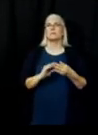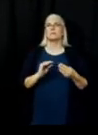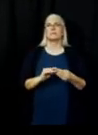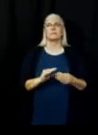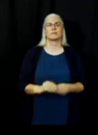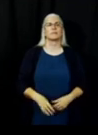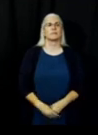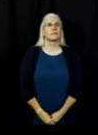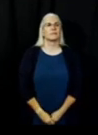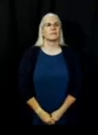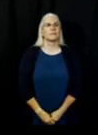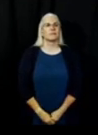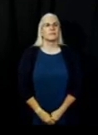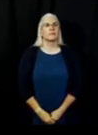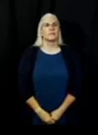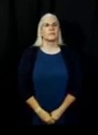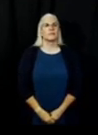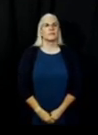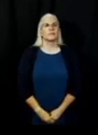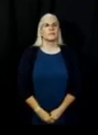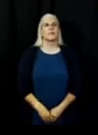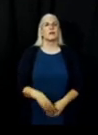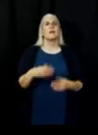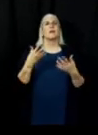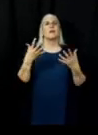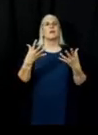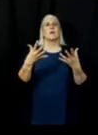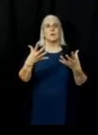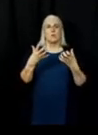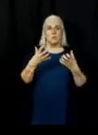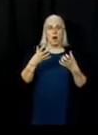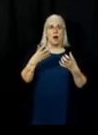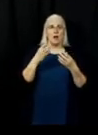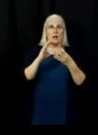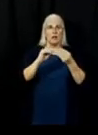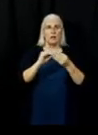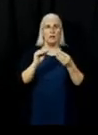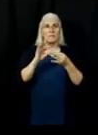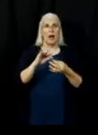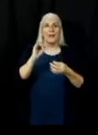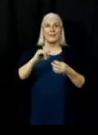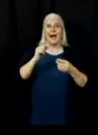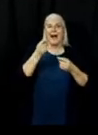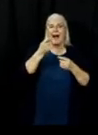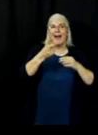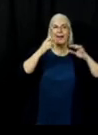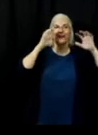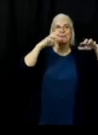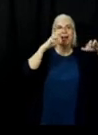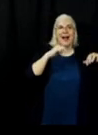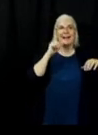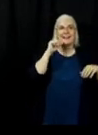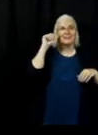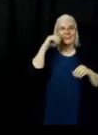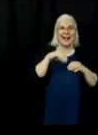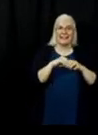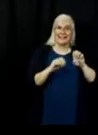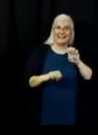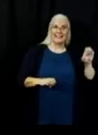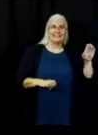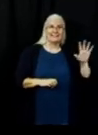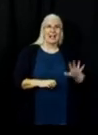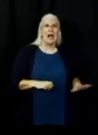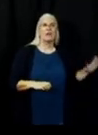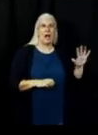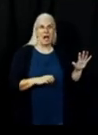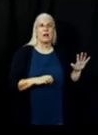Based on the conditions that we received yesterday, a little bit of precip occurred over the bulk of the east zone, provided us some opportunities